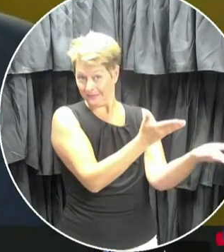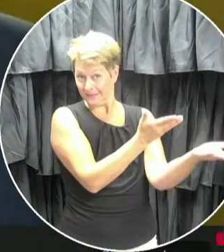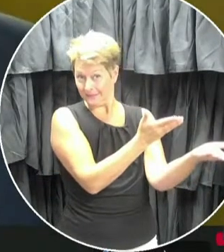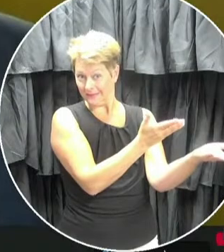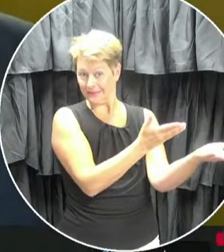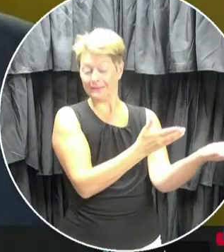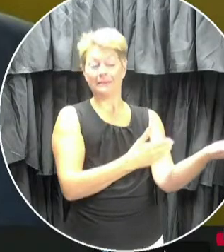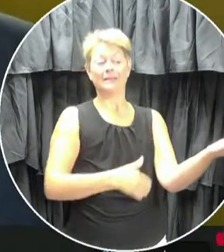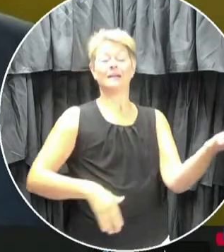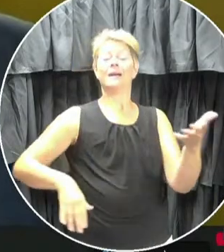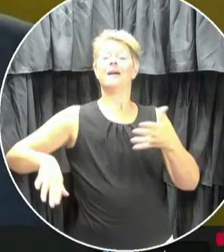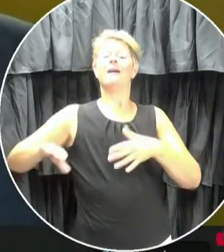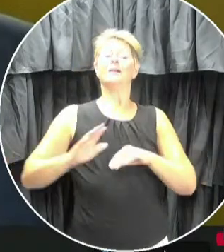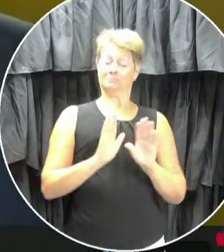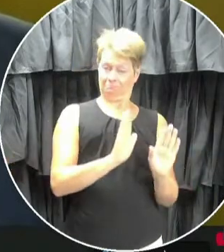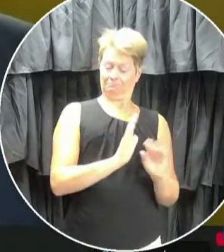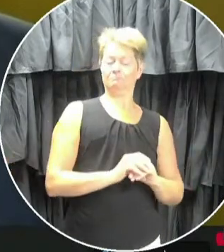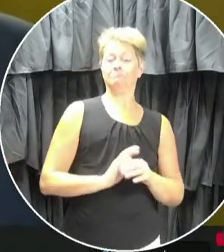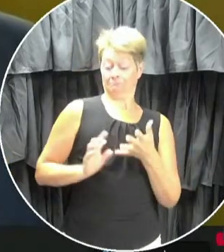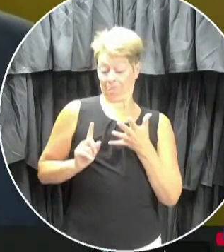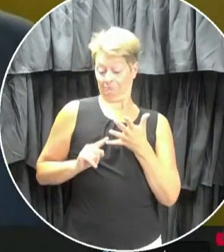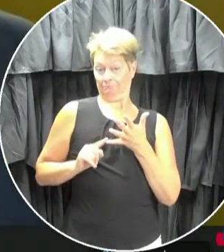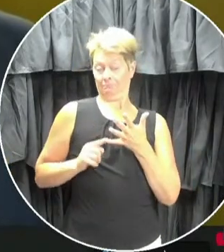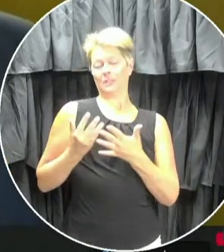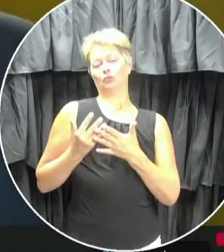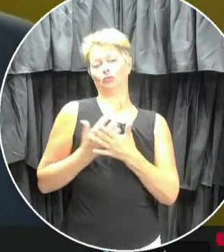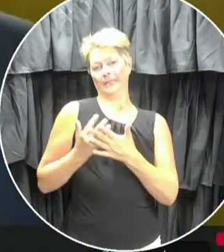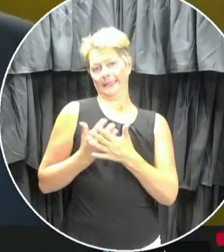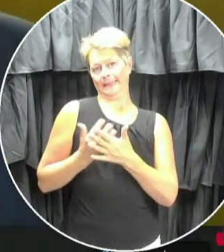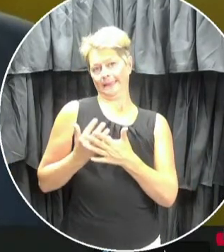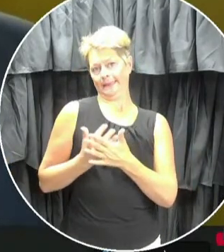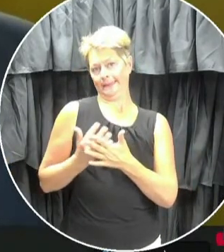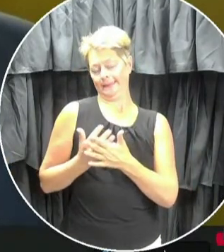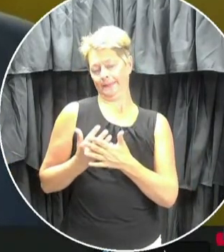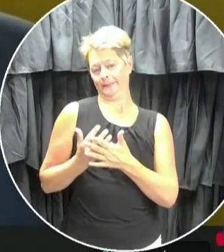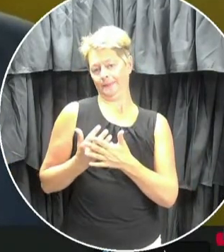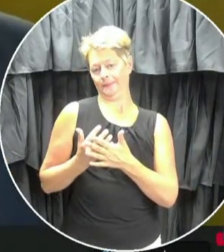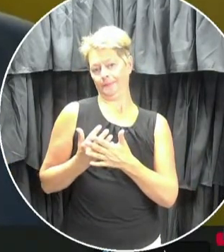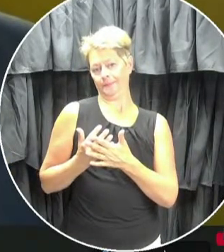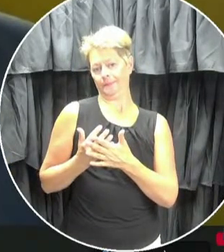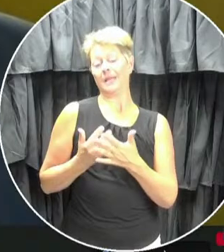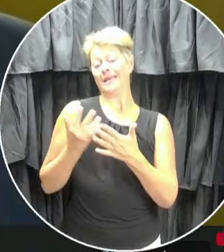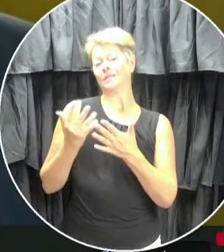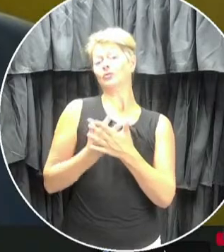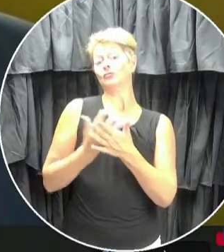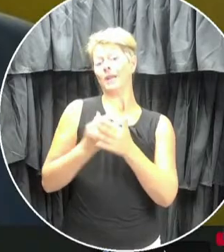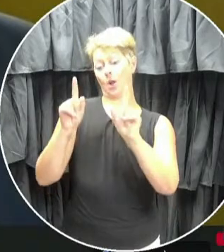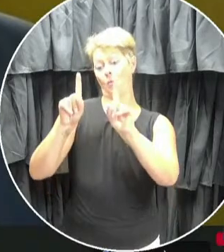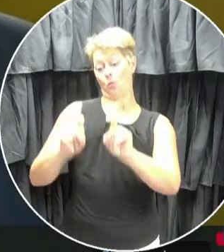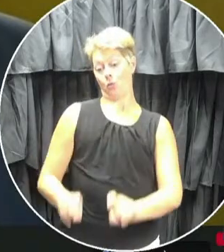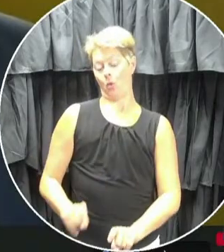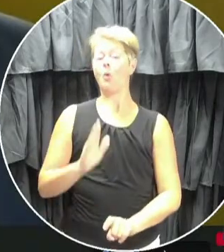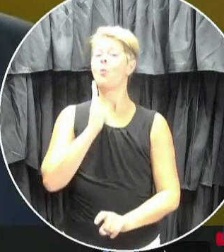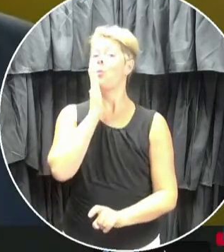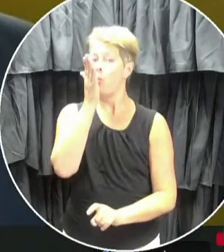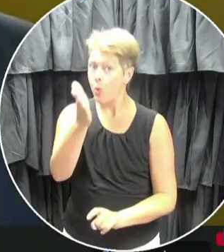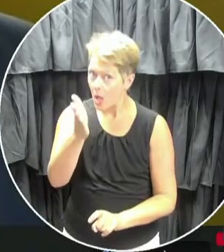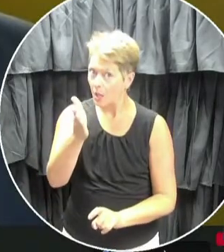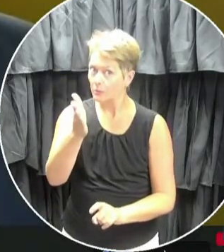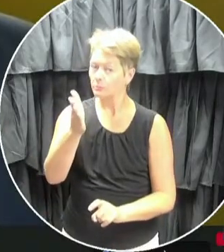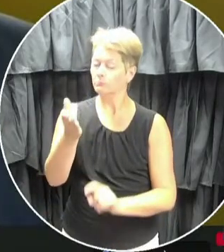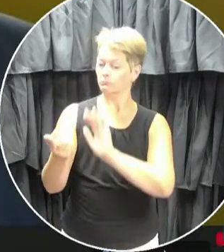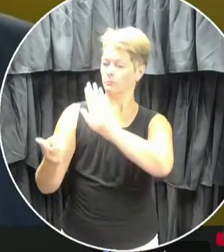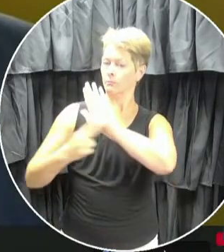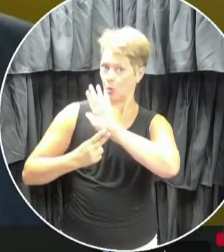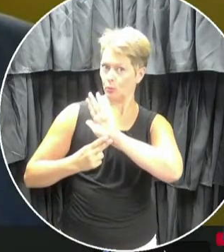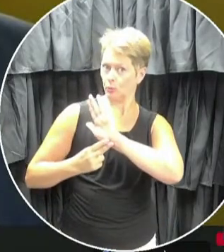Fifth area was screening protocols. The plan includes a screening questionnaire, which is updated since the